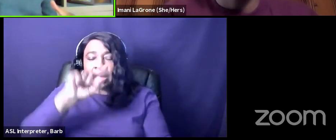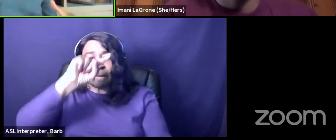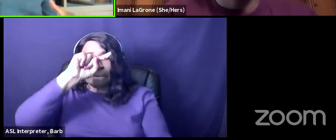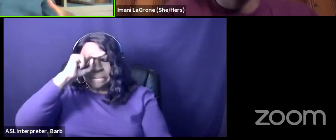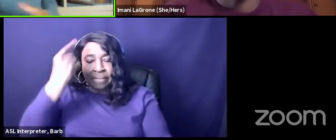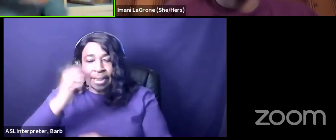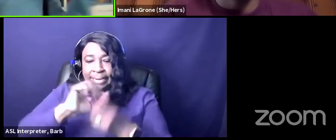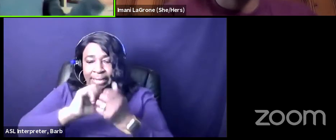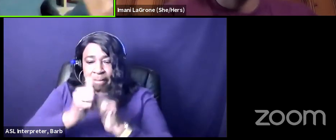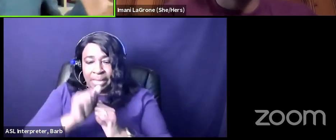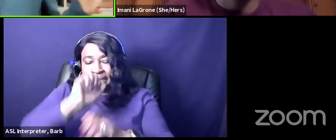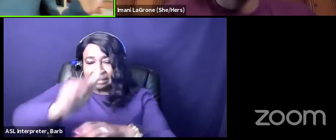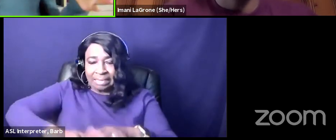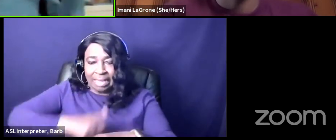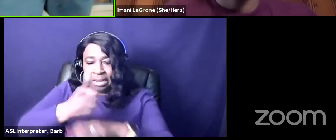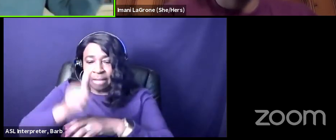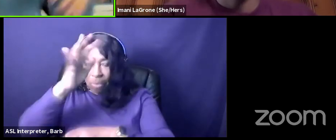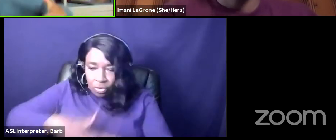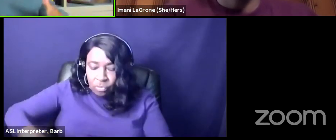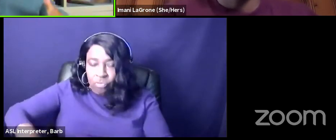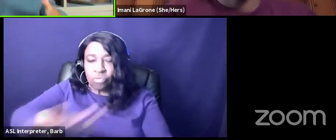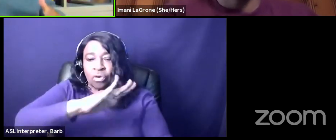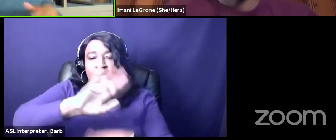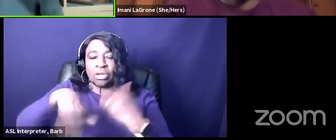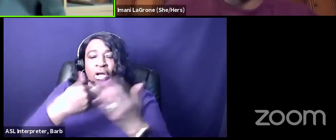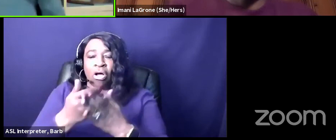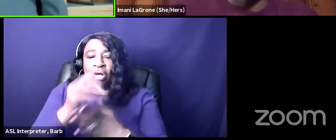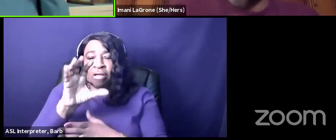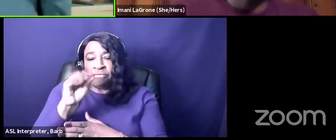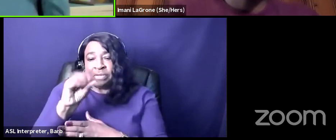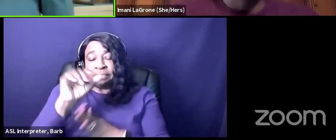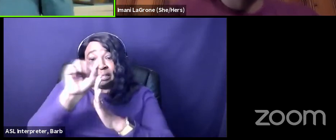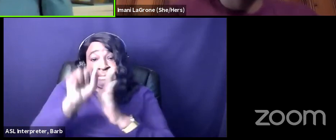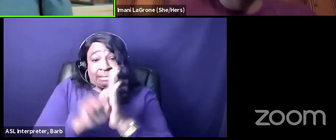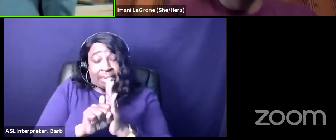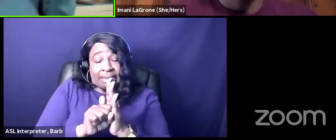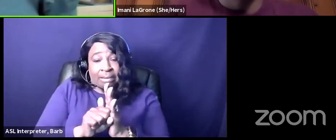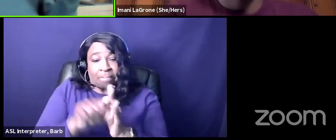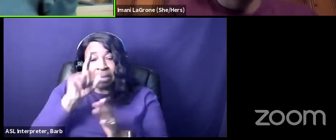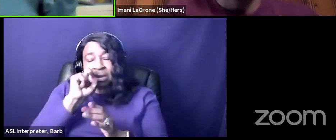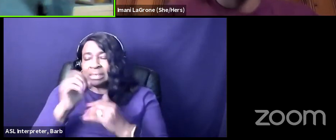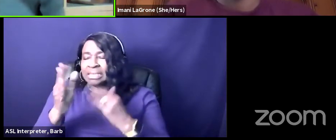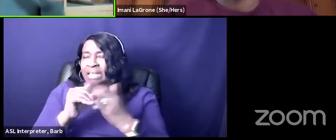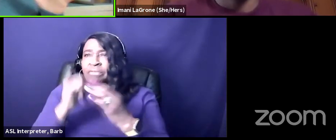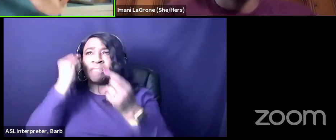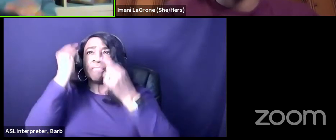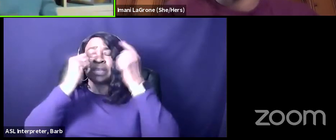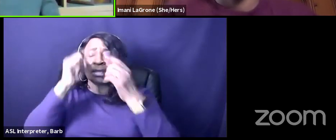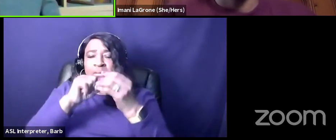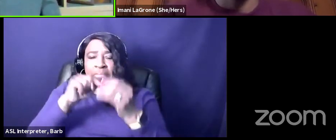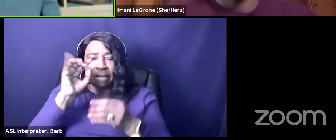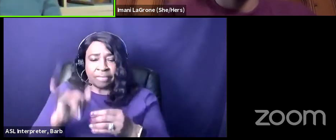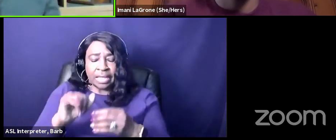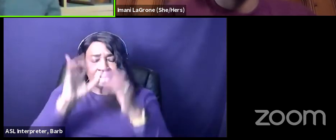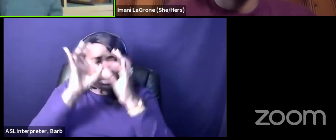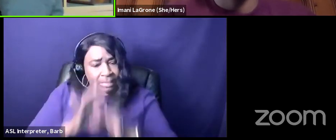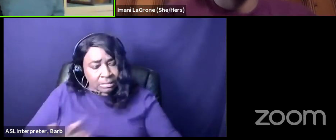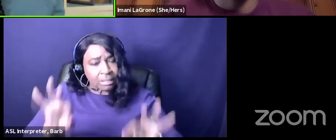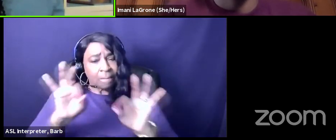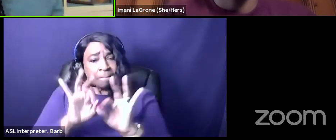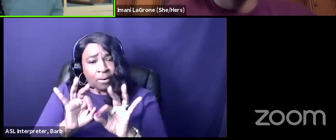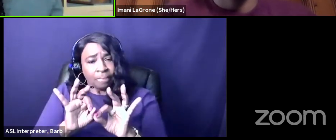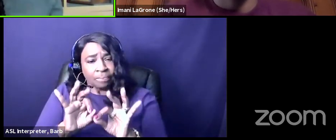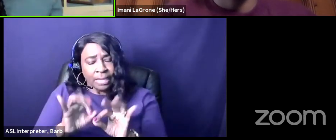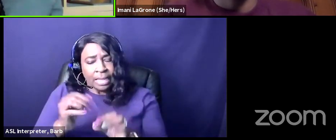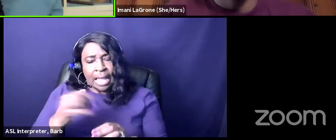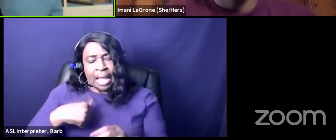50 states because we've had black people in alaska for like four generations so like just even thinking about that is is really important but when i ask